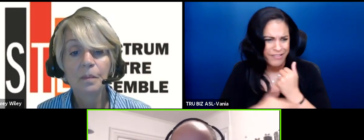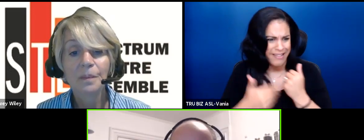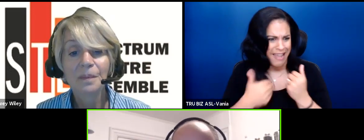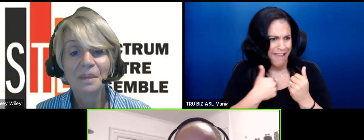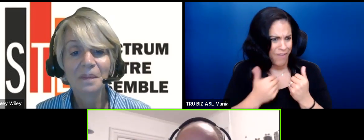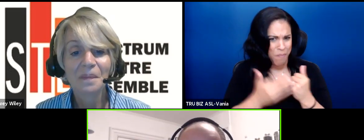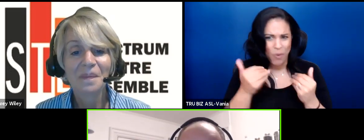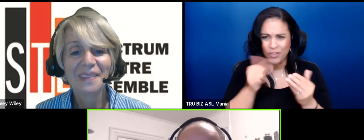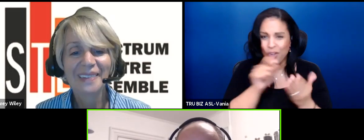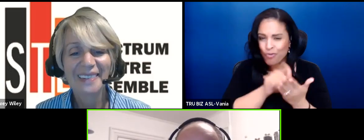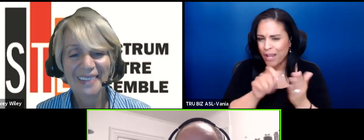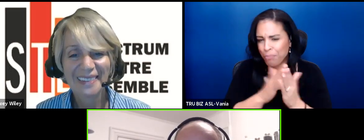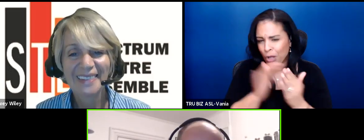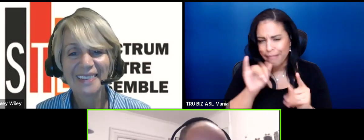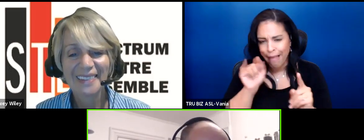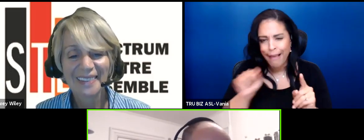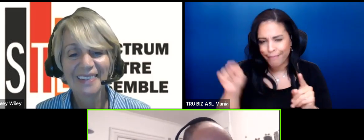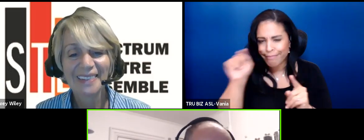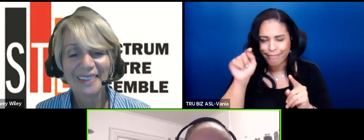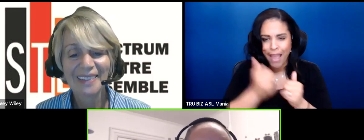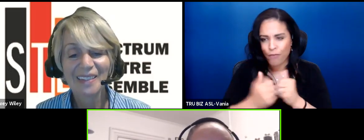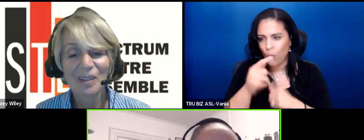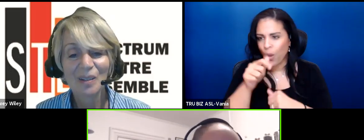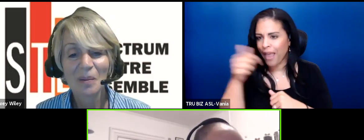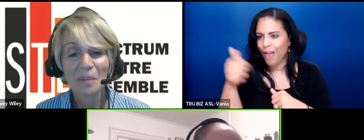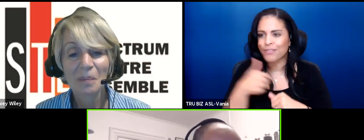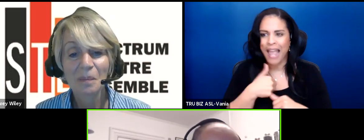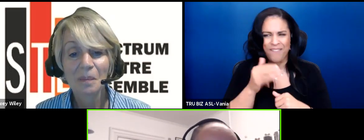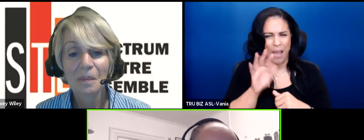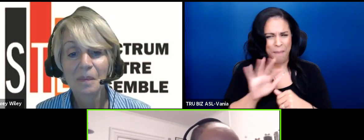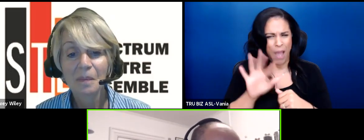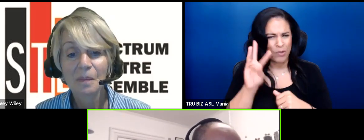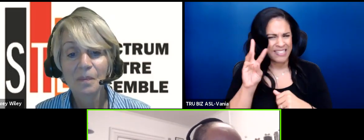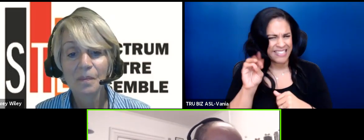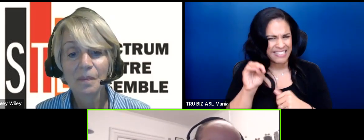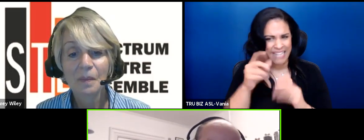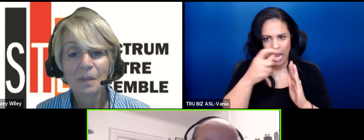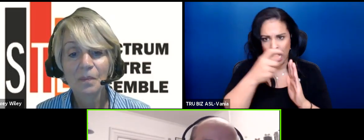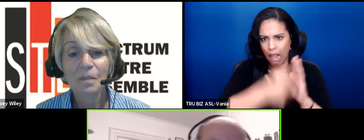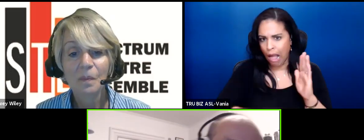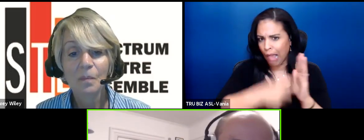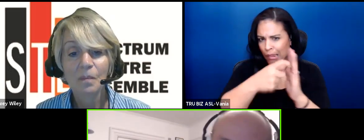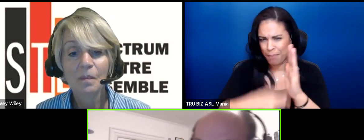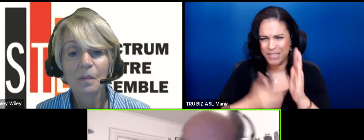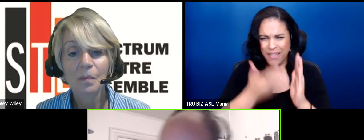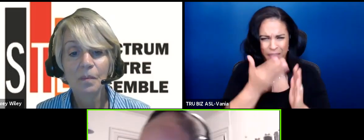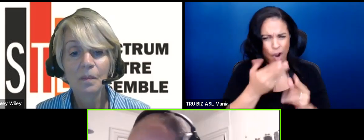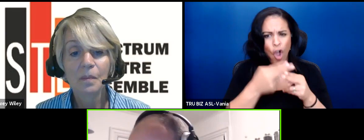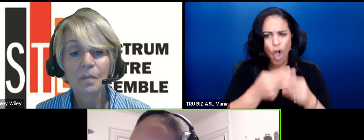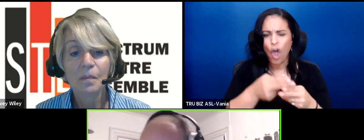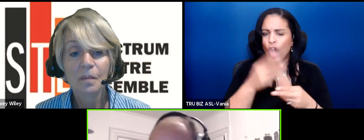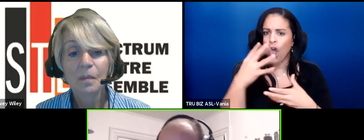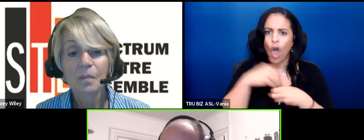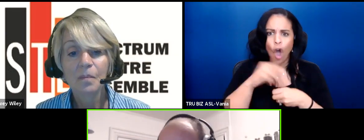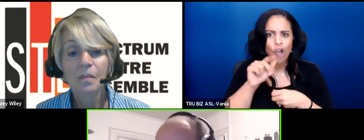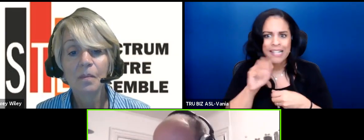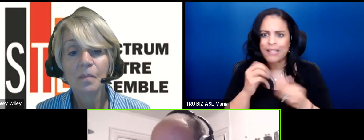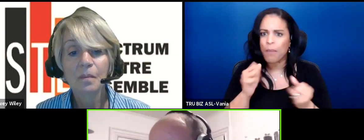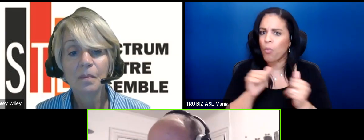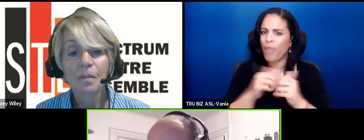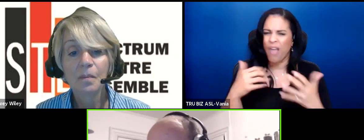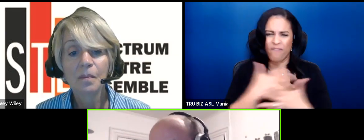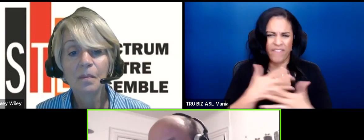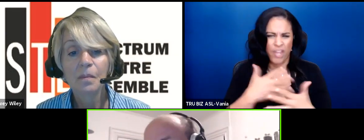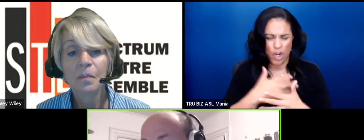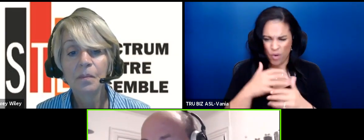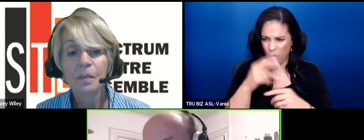written books like everybody else in the field. Um I got about 60 columns out there. I had one called Autism Without Fear with the Huffington Post for